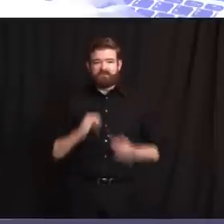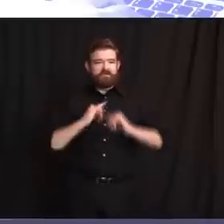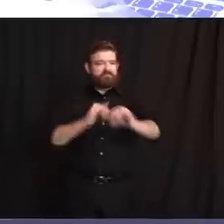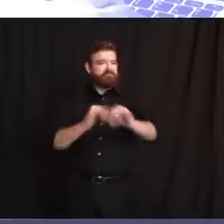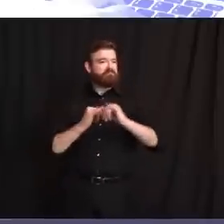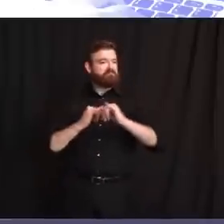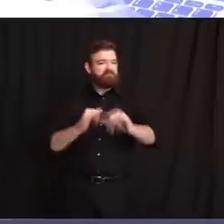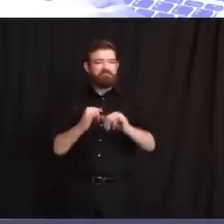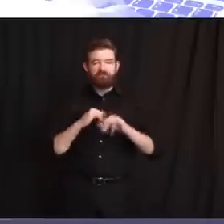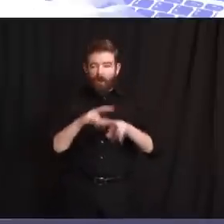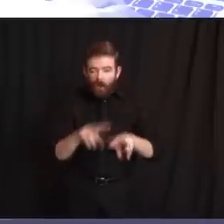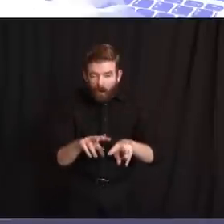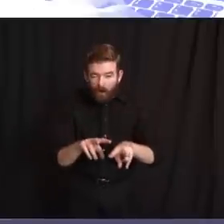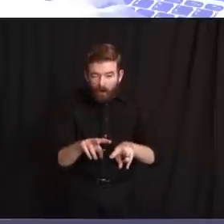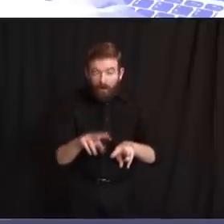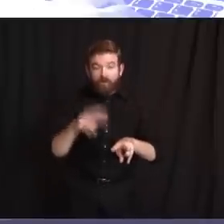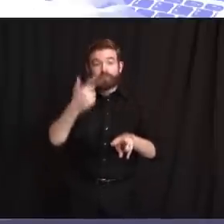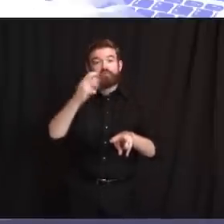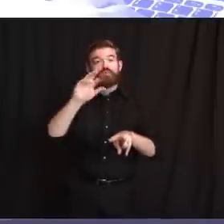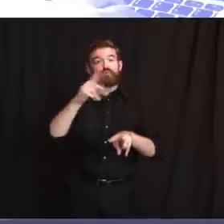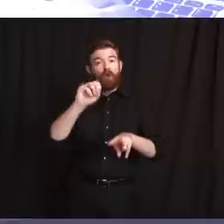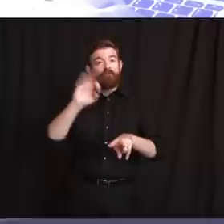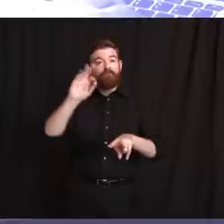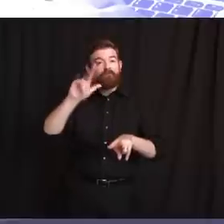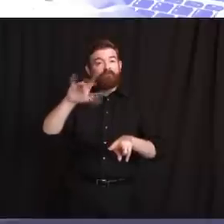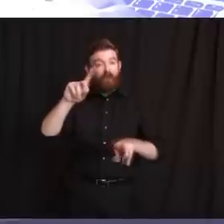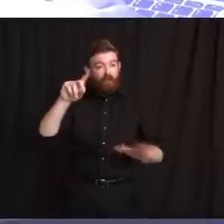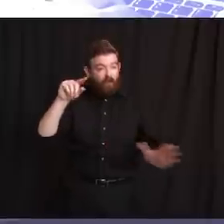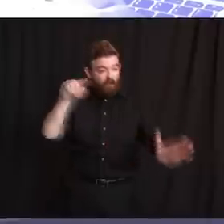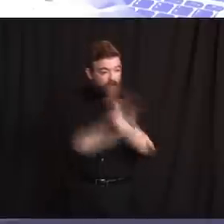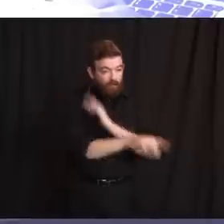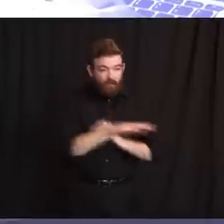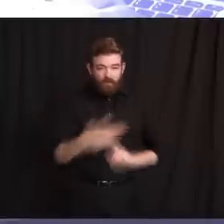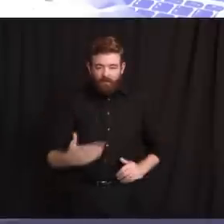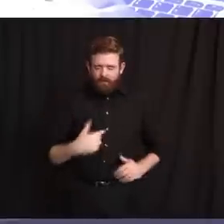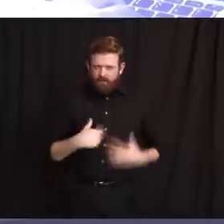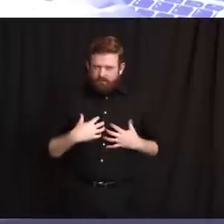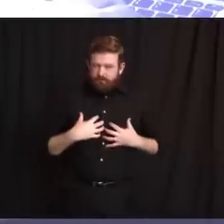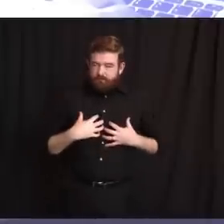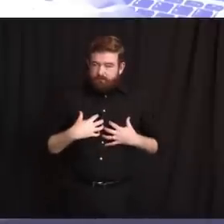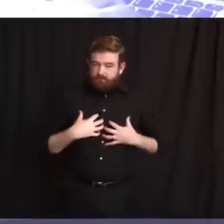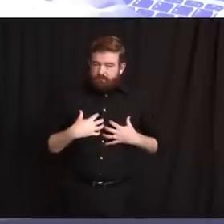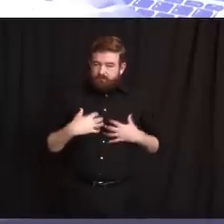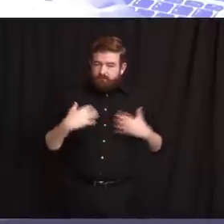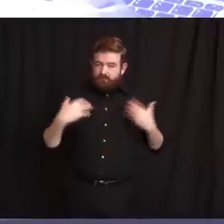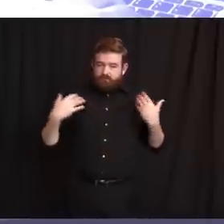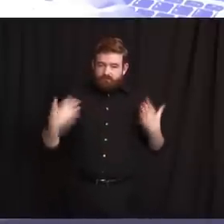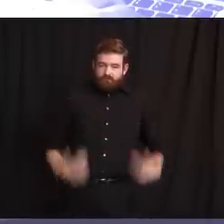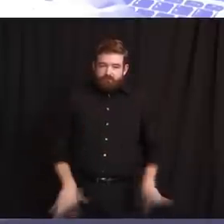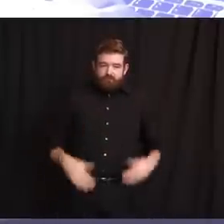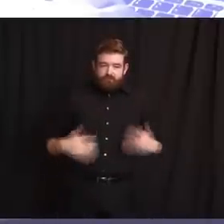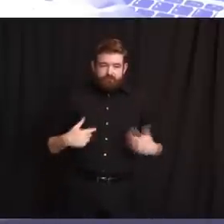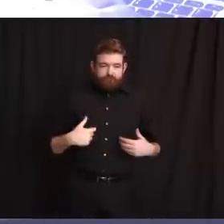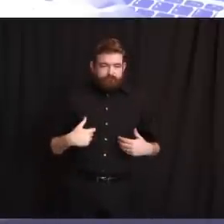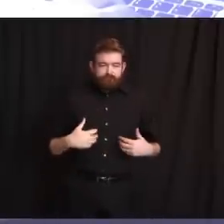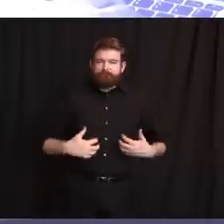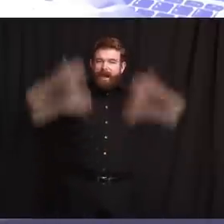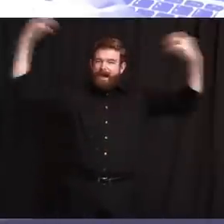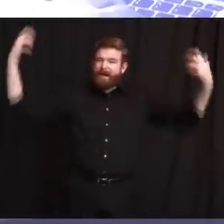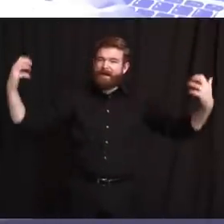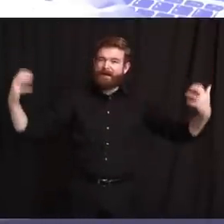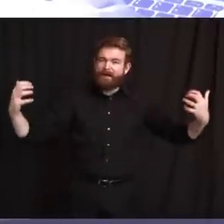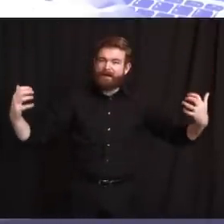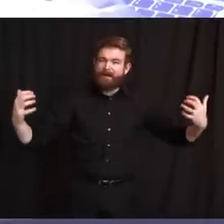George Floyd's murder, excuse me. And like so many Americans, I too am angry. And like so many Americans,